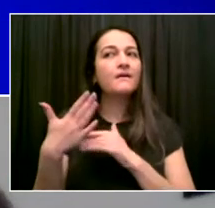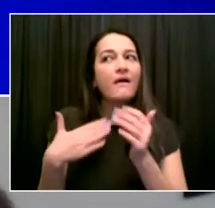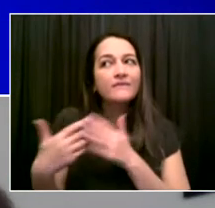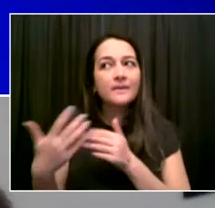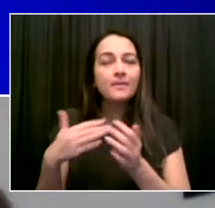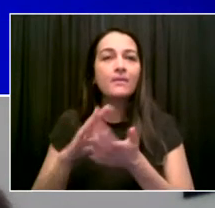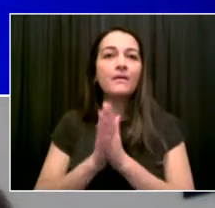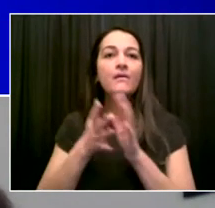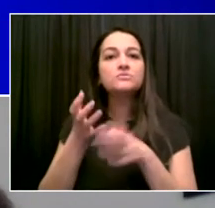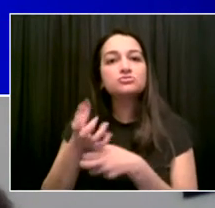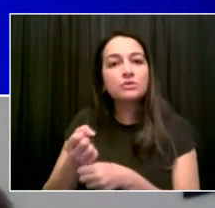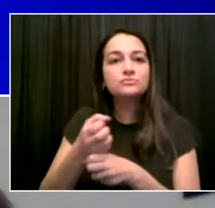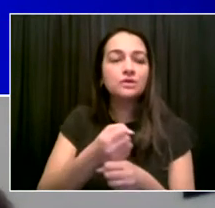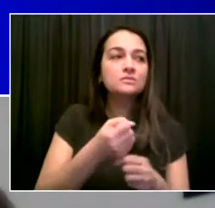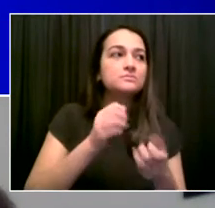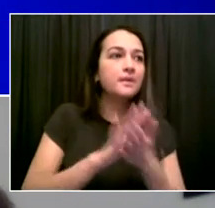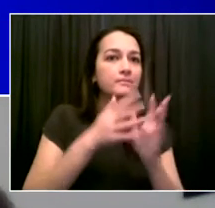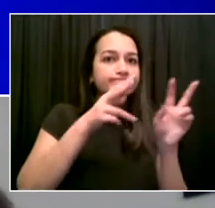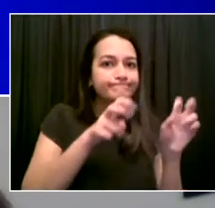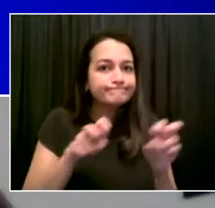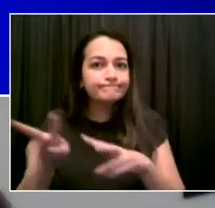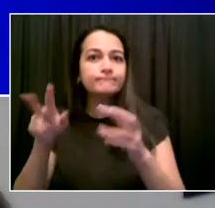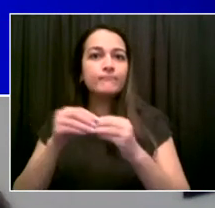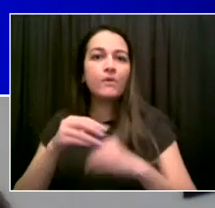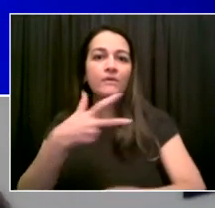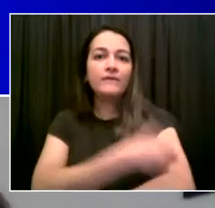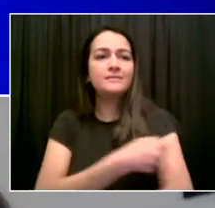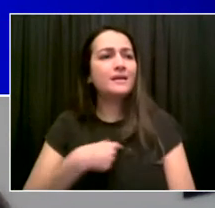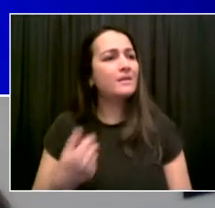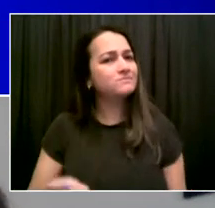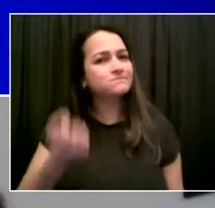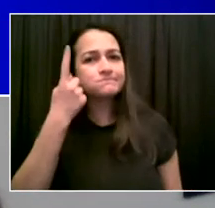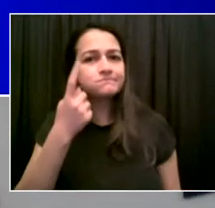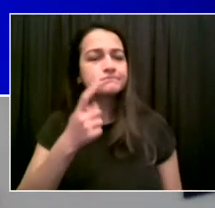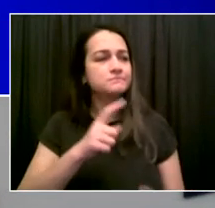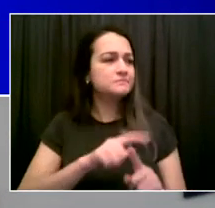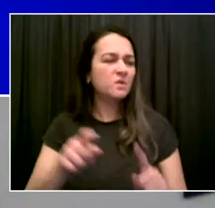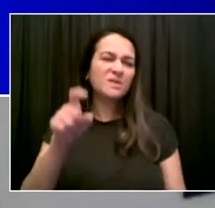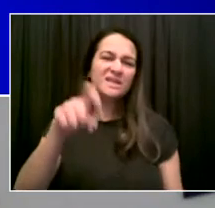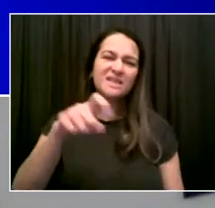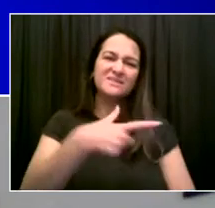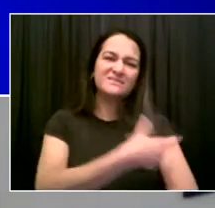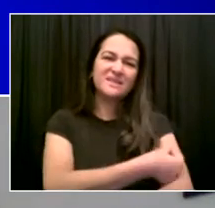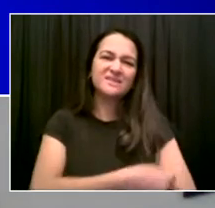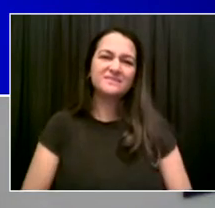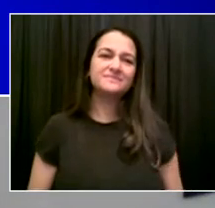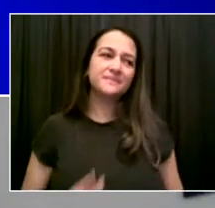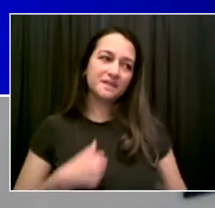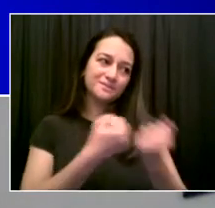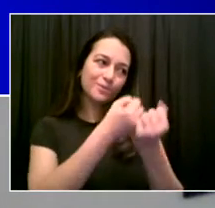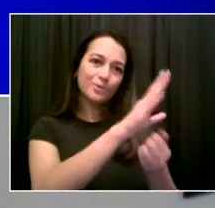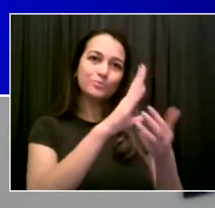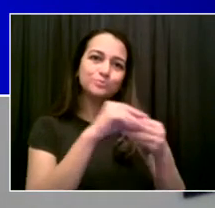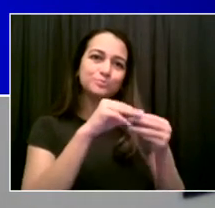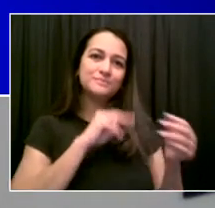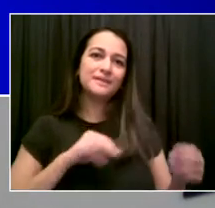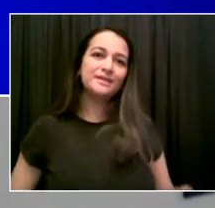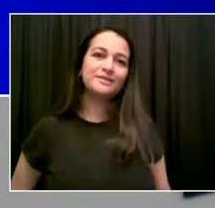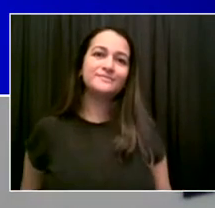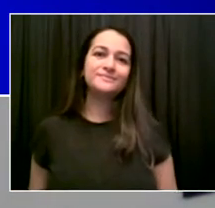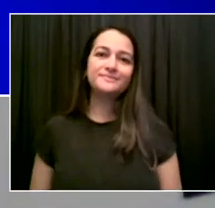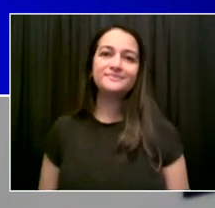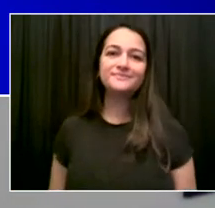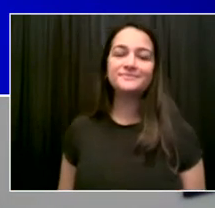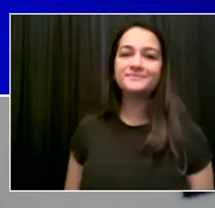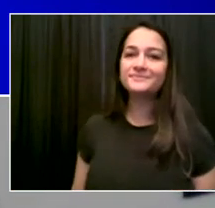Thank you very, very much, Councilmember. You always tell the truth, not without controversy. That is correct. But it is the right thing